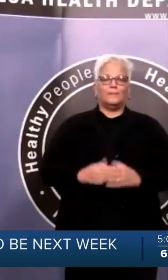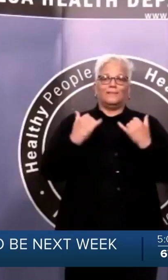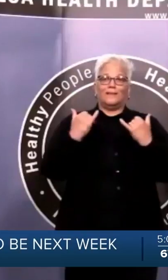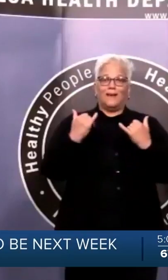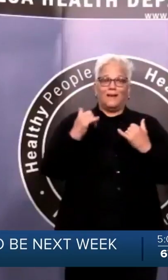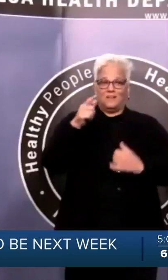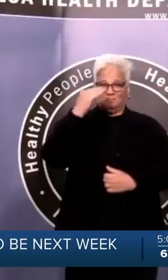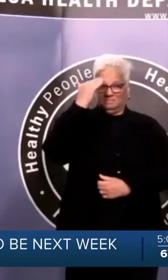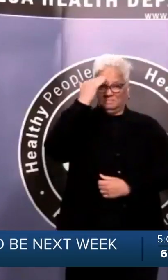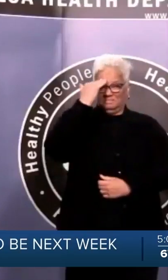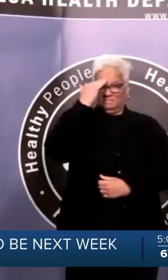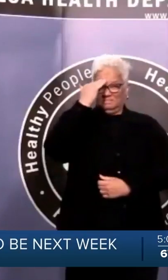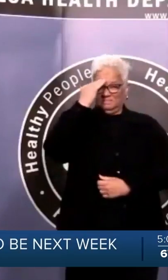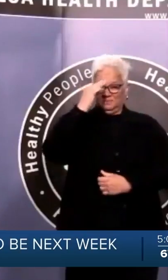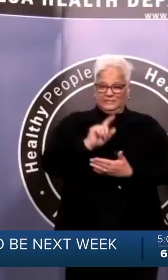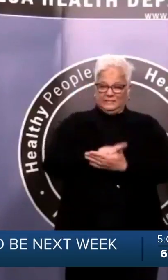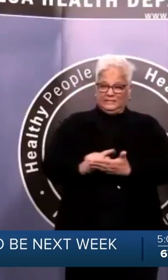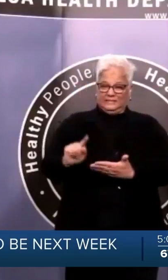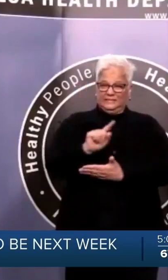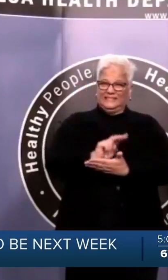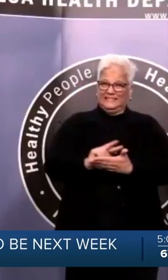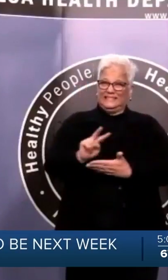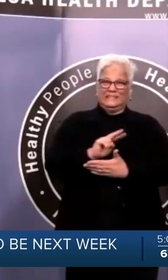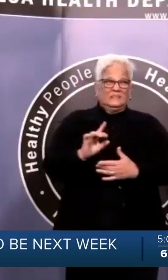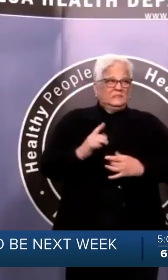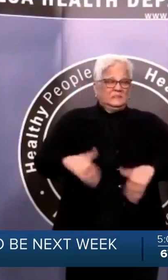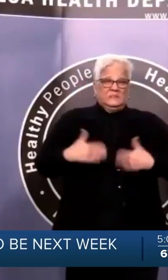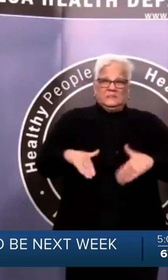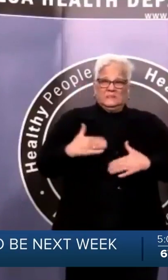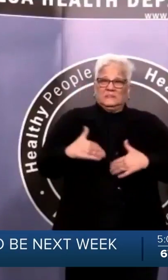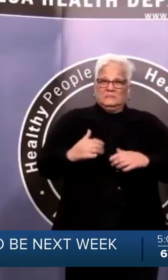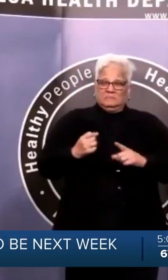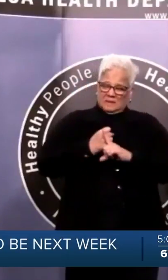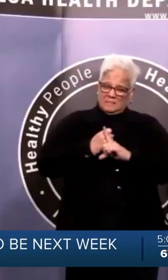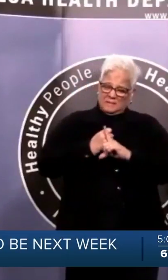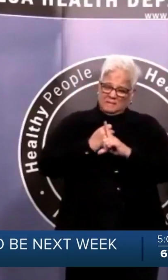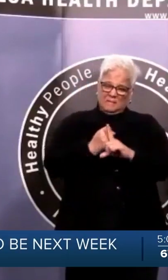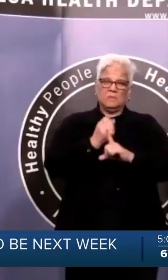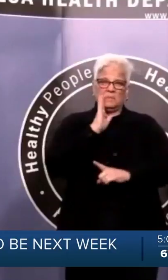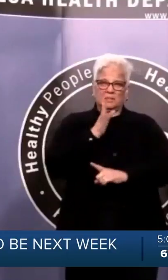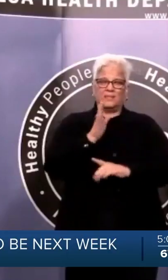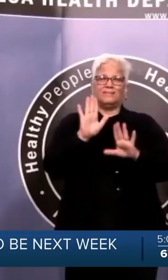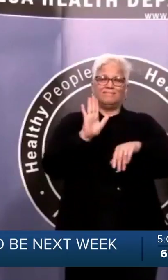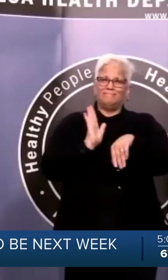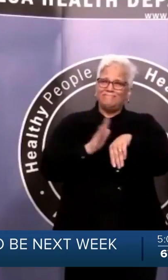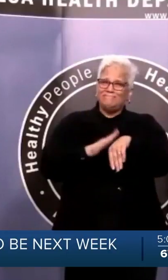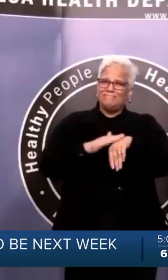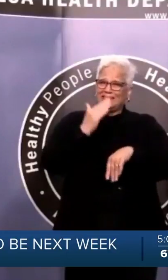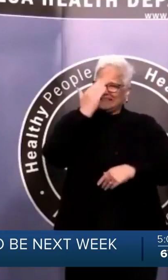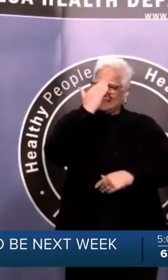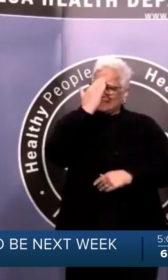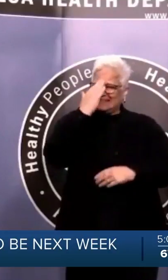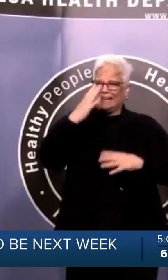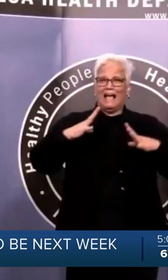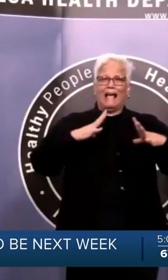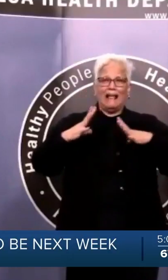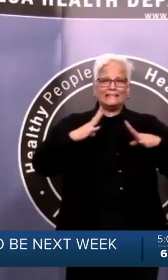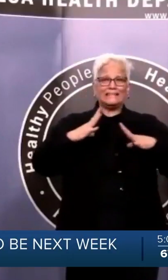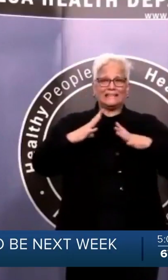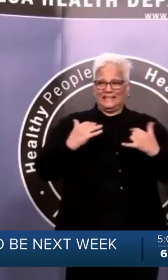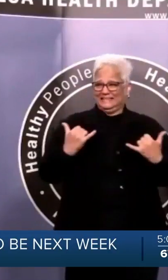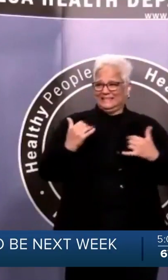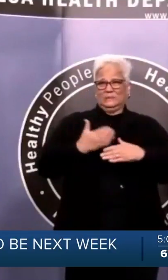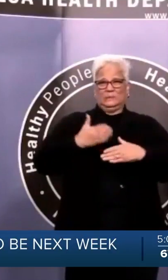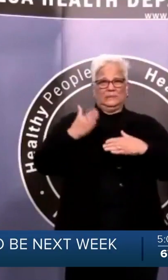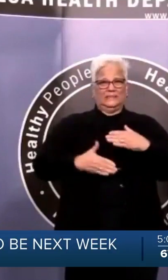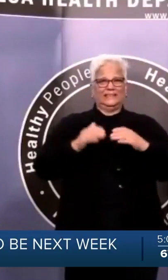weekend. It is incumbent that all of us continue to do what we've been doing. We cannot let